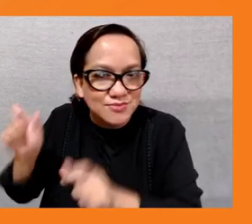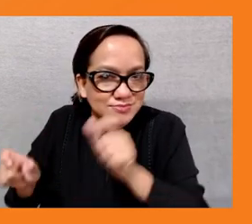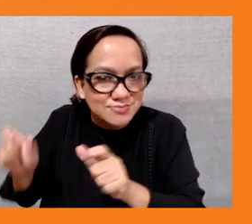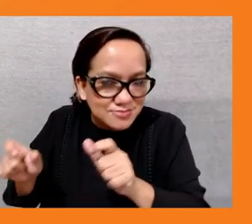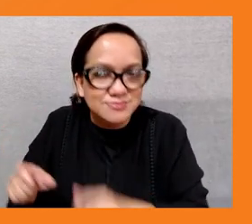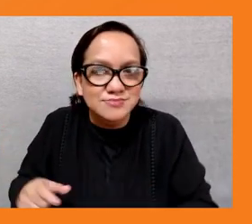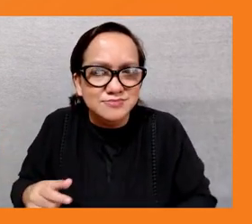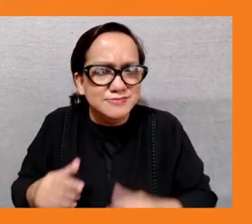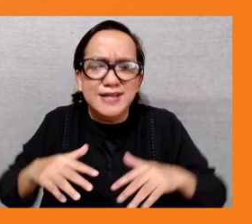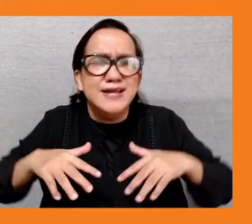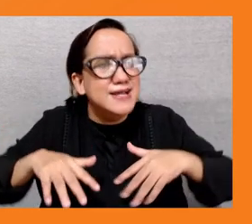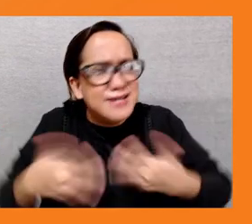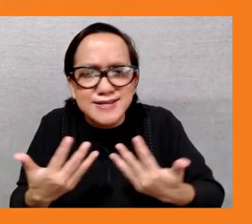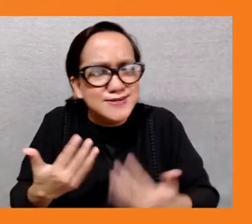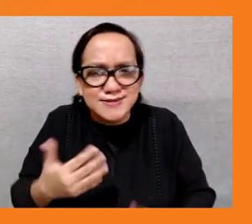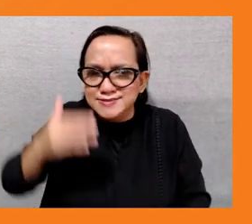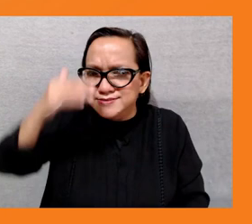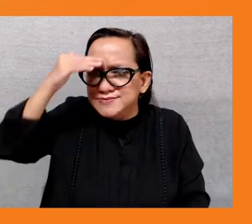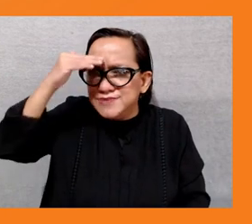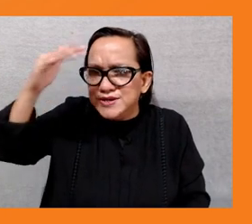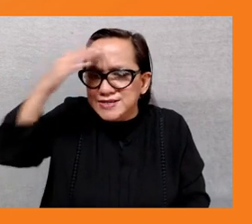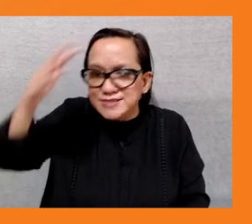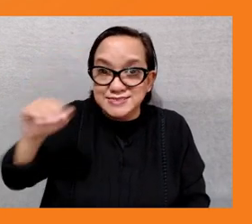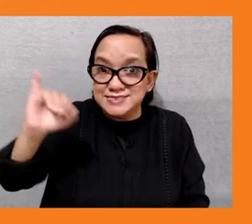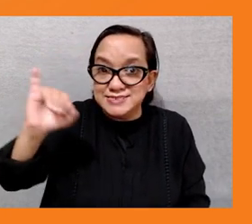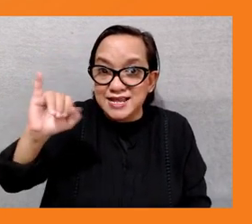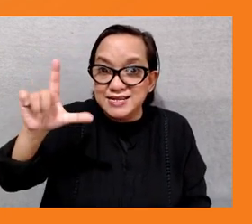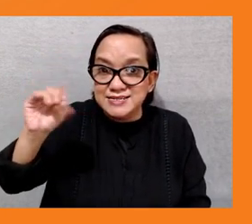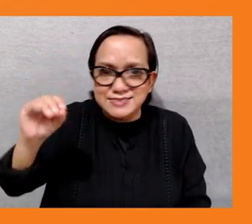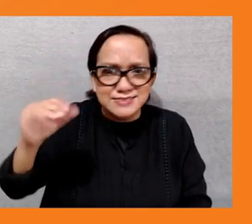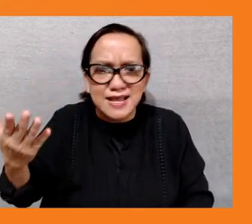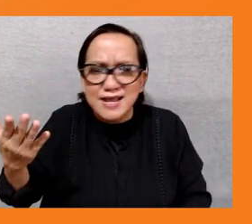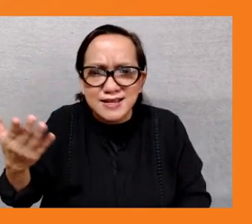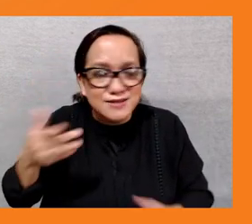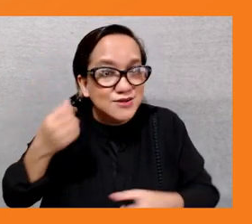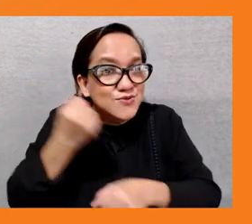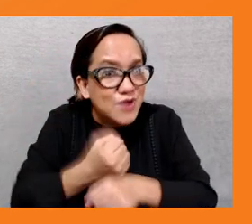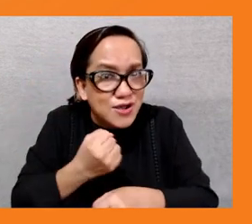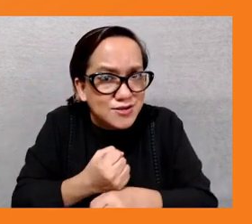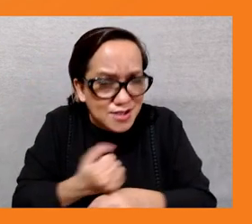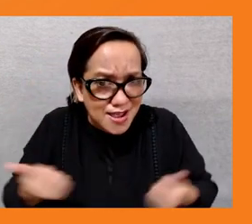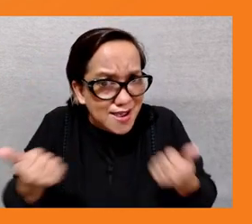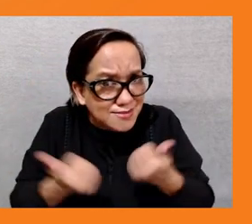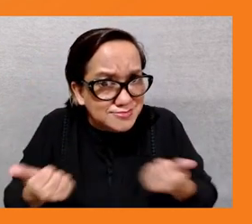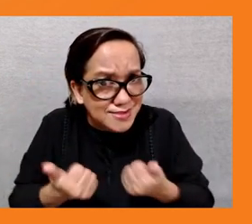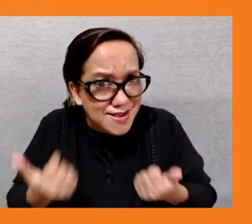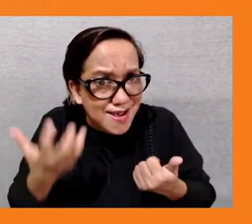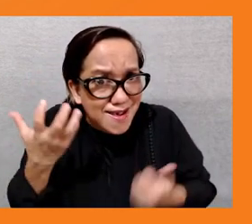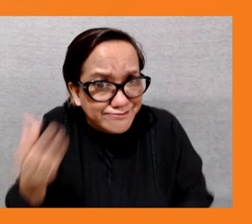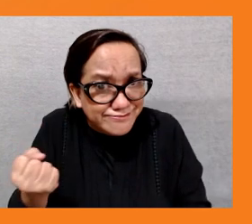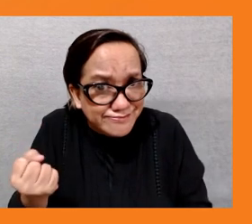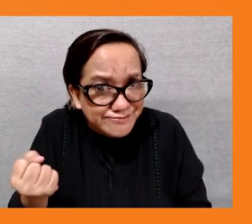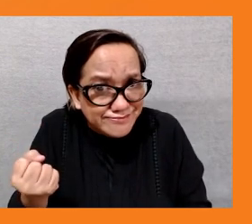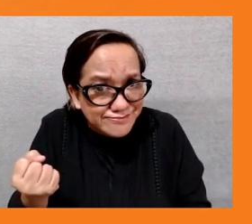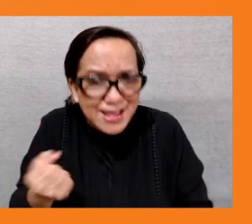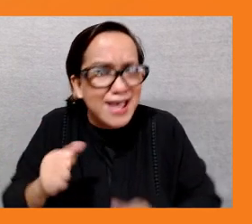report on um the jobs creation in the green economy and and how young people can take advantage of of the